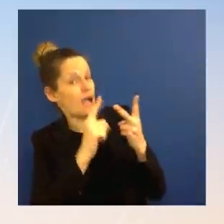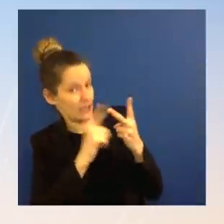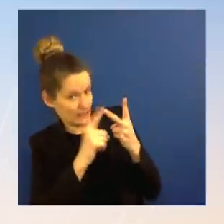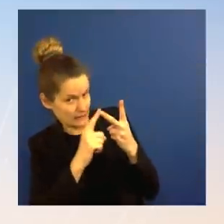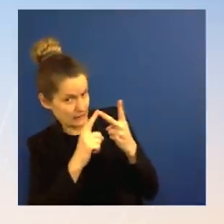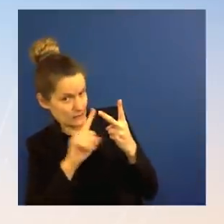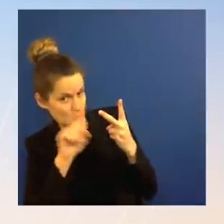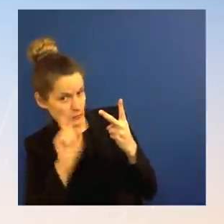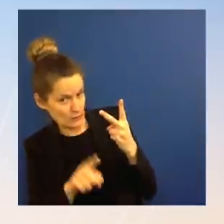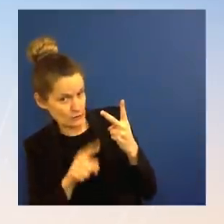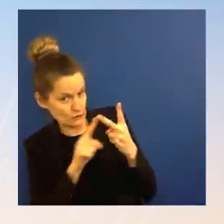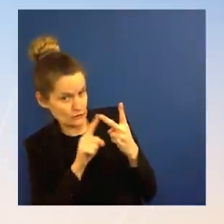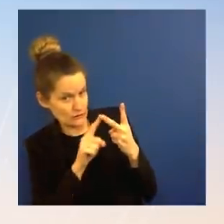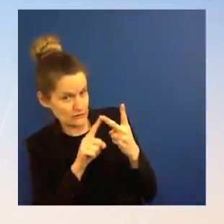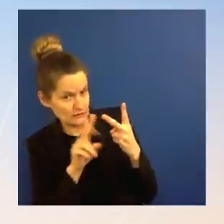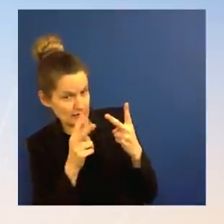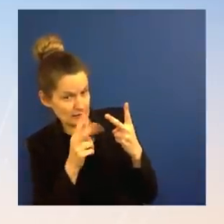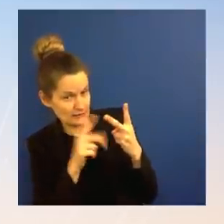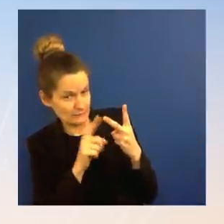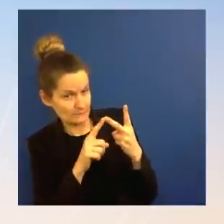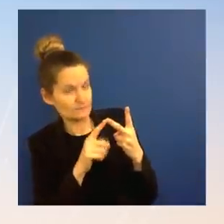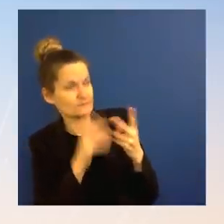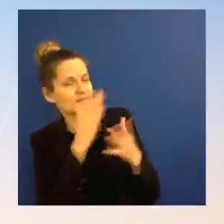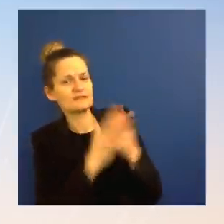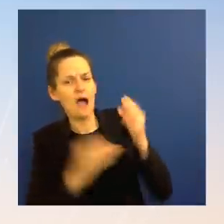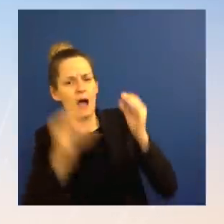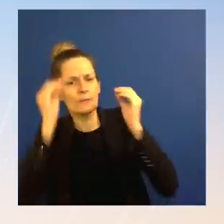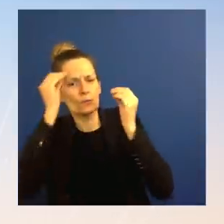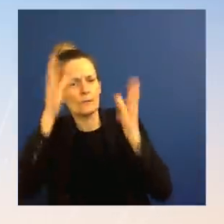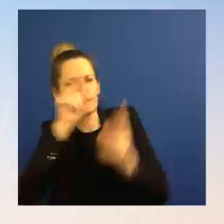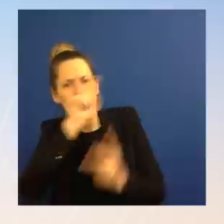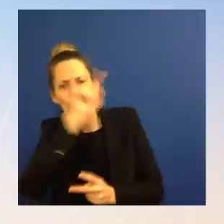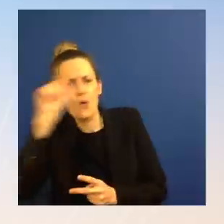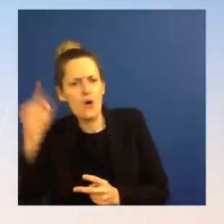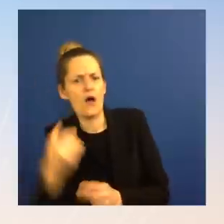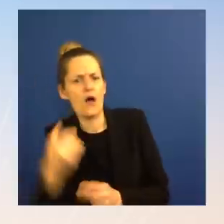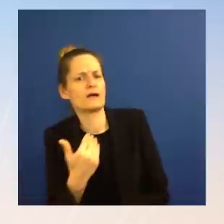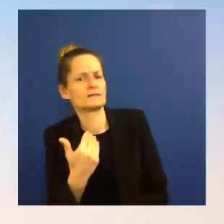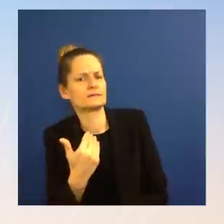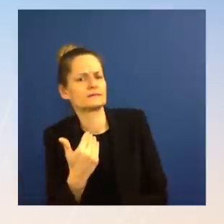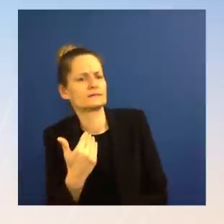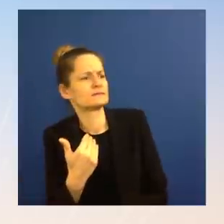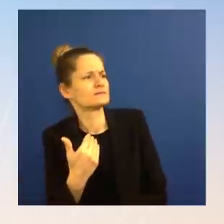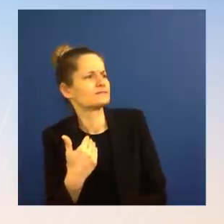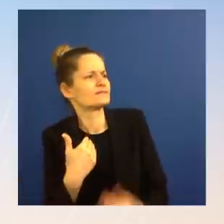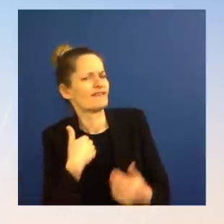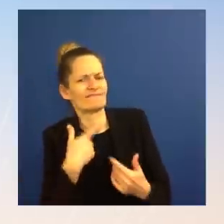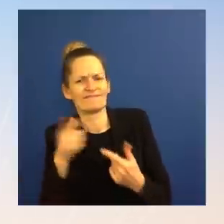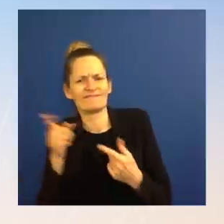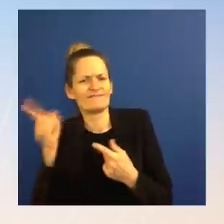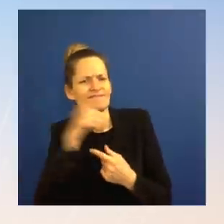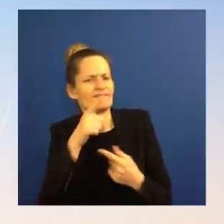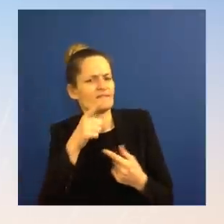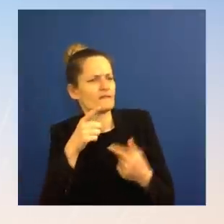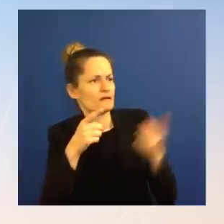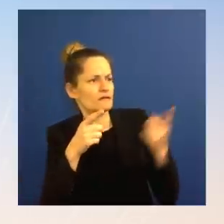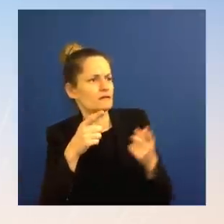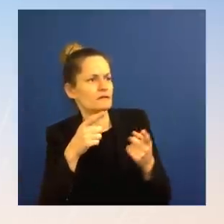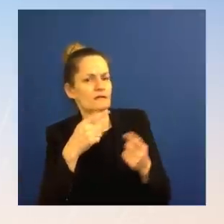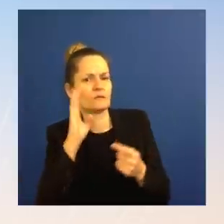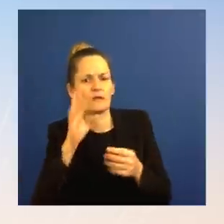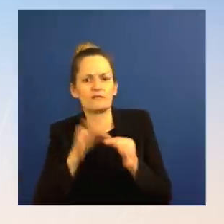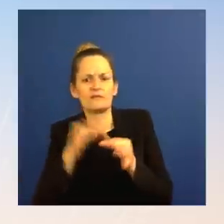is delaying the signing of the Iran agreement and delaying the negotiation in Vienna from taking